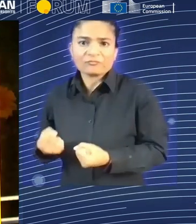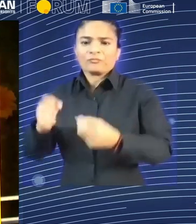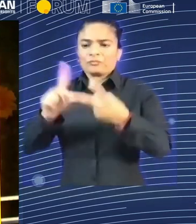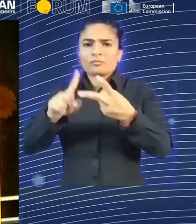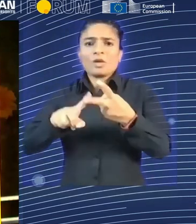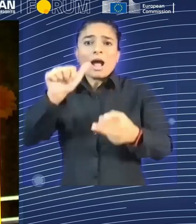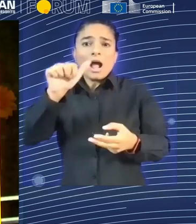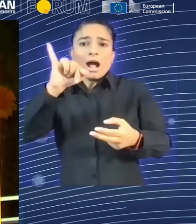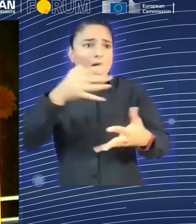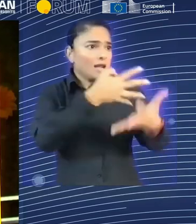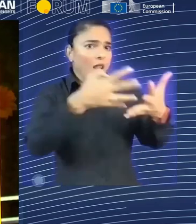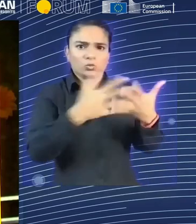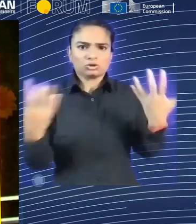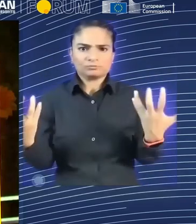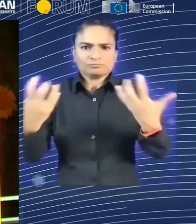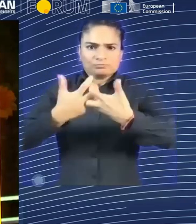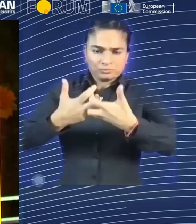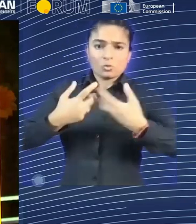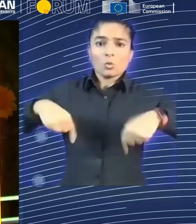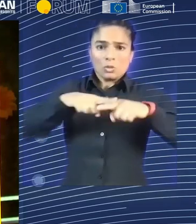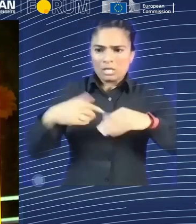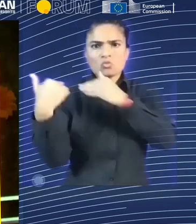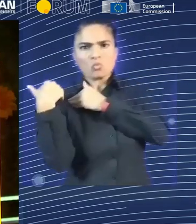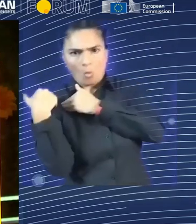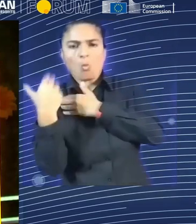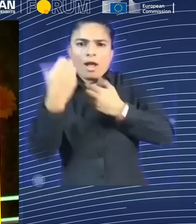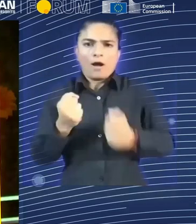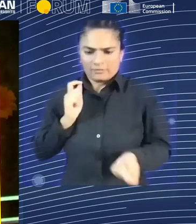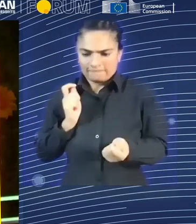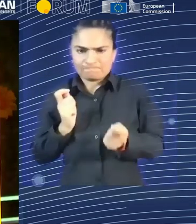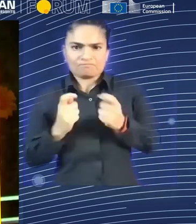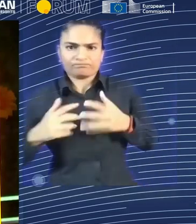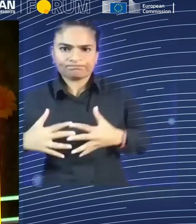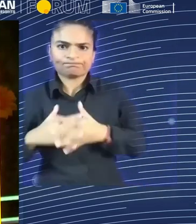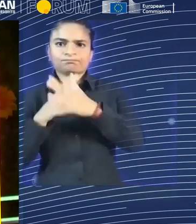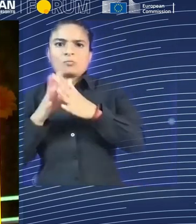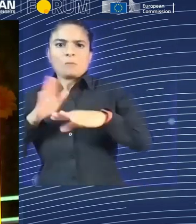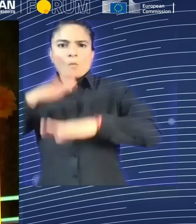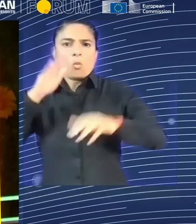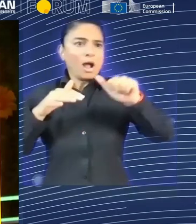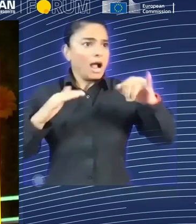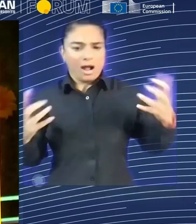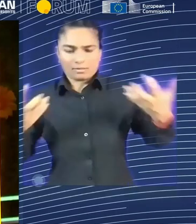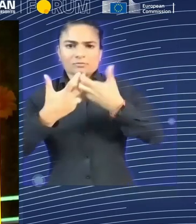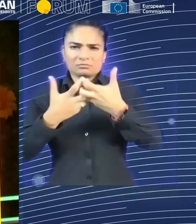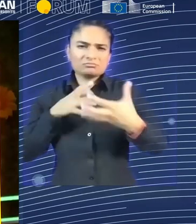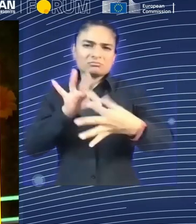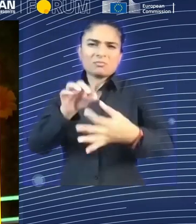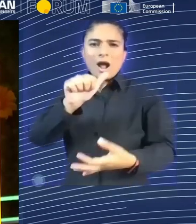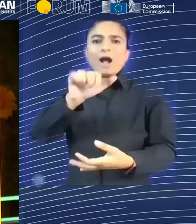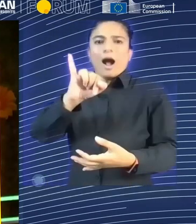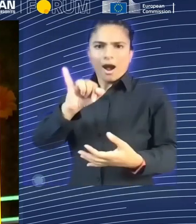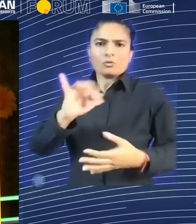ethicist or responsible AI domain where actually to be able to, you know, go along with the regulation